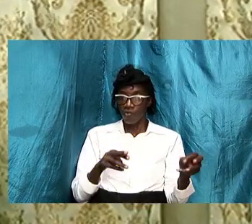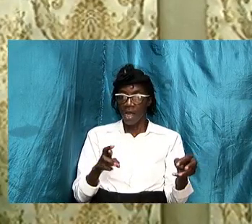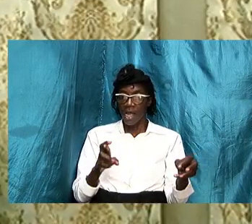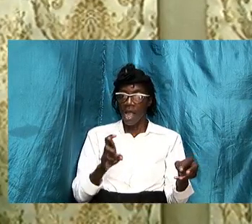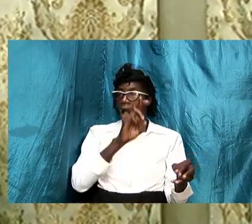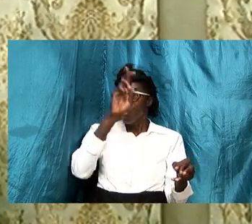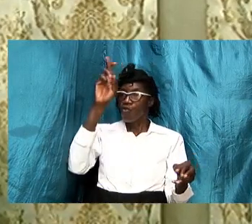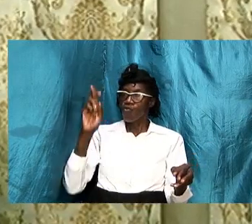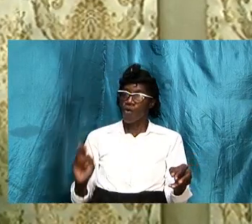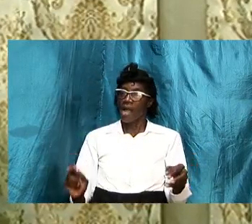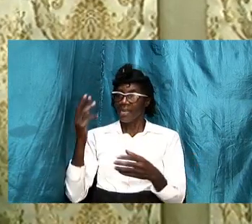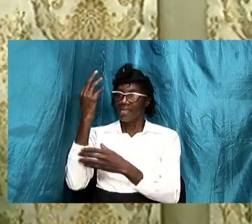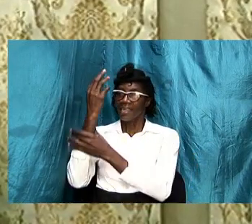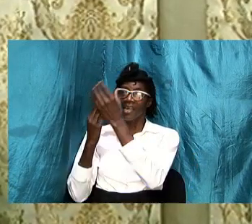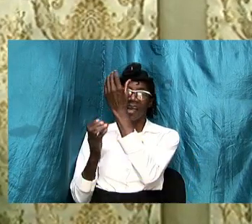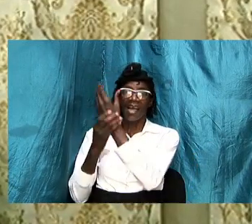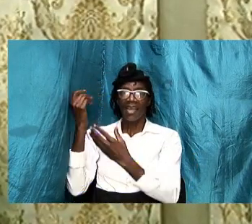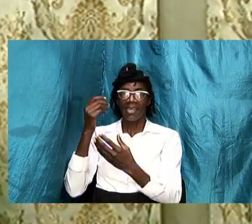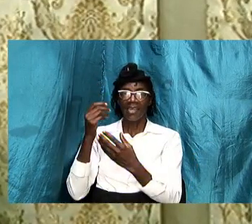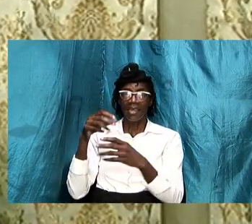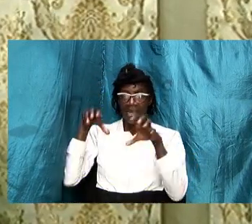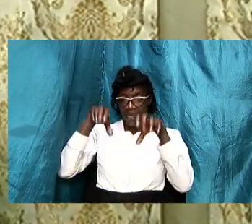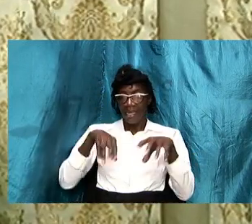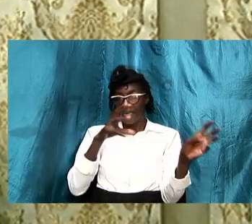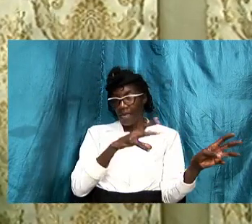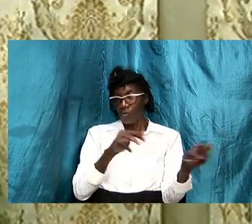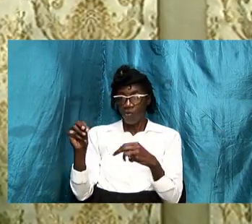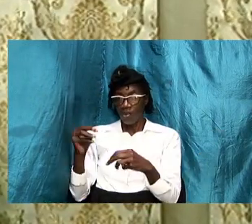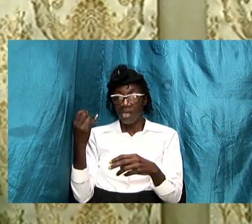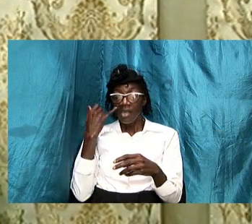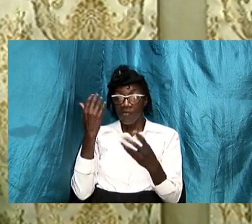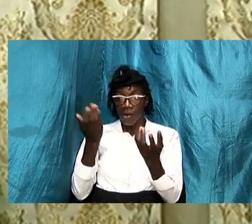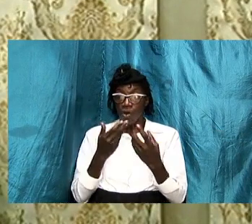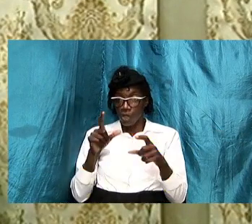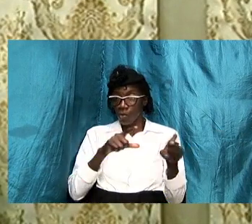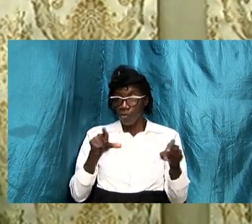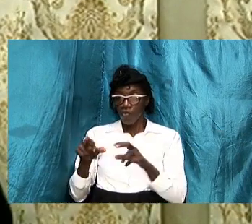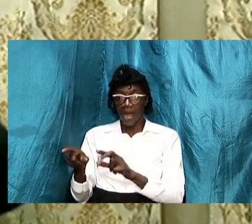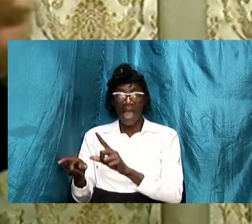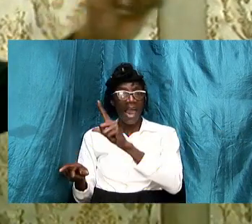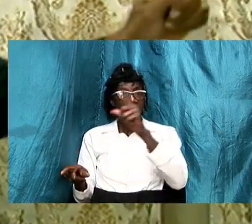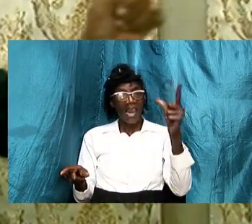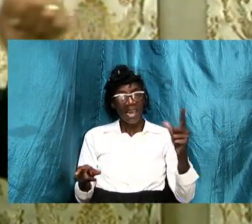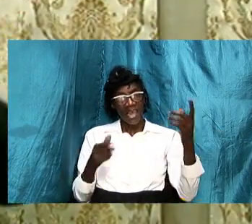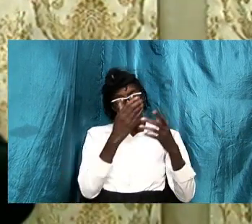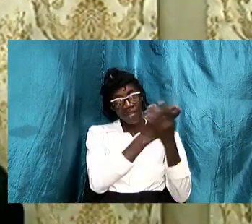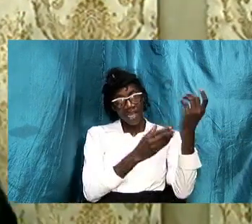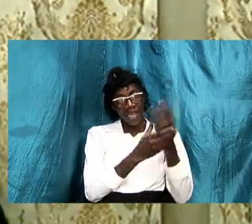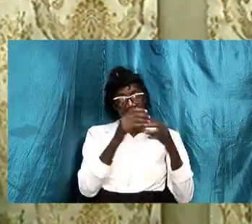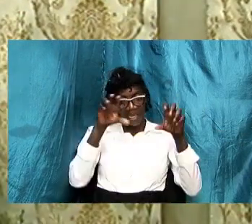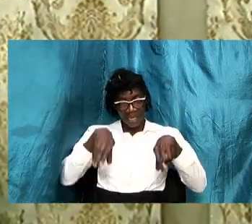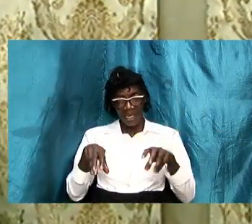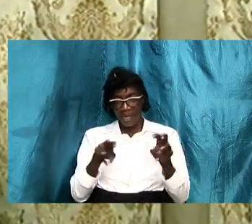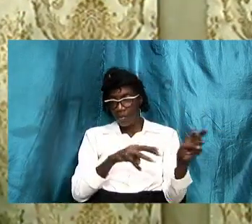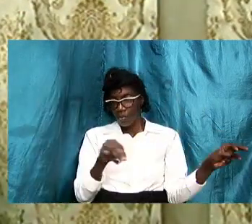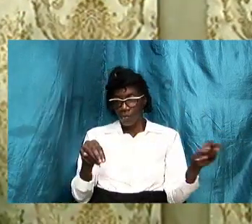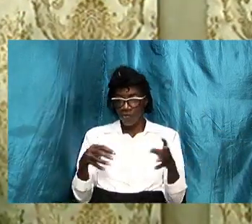i can move it if i want to move my left hand i can move it